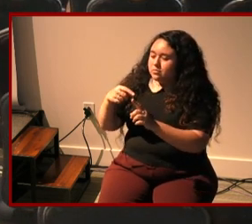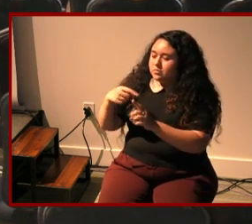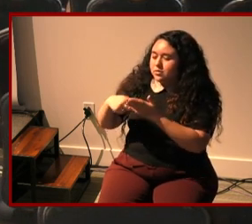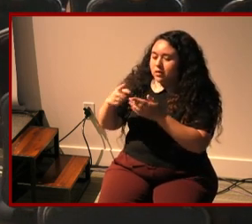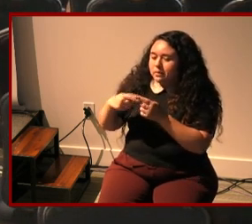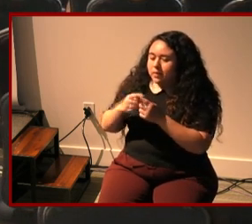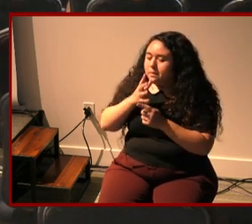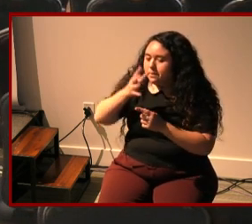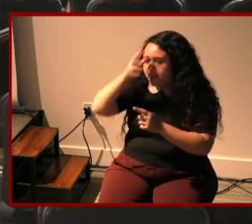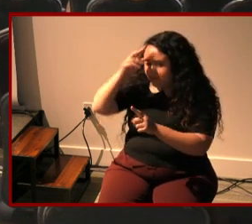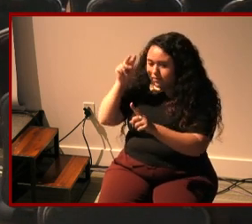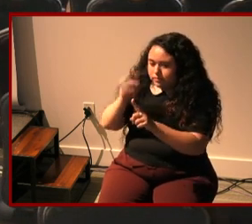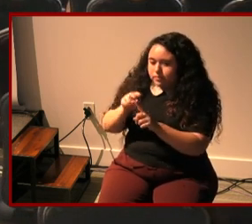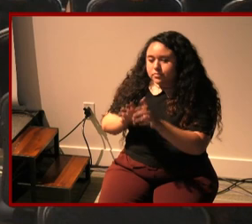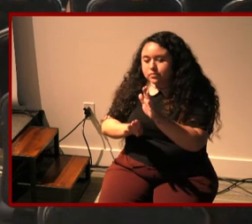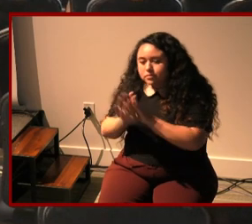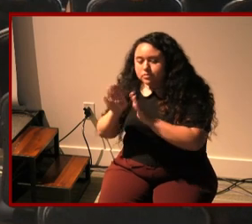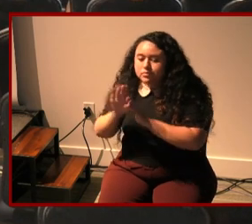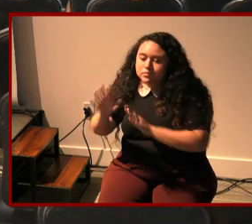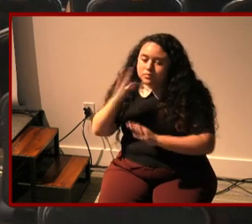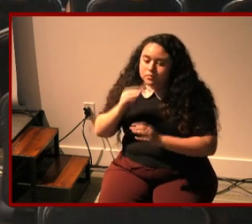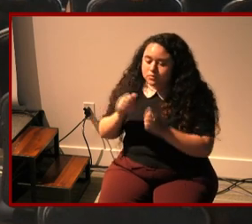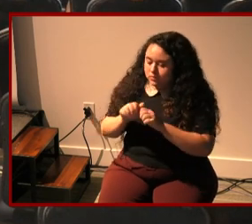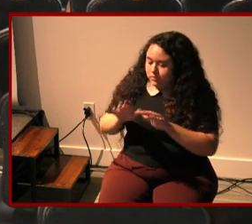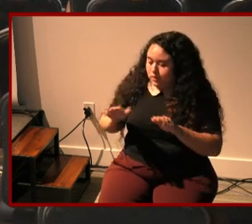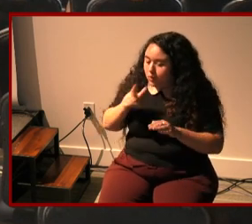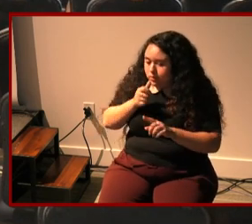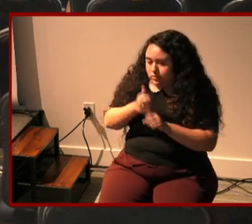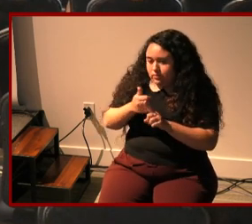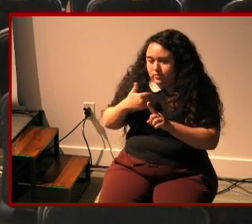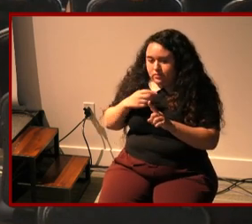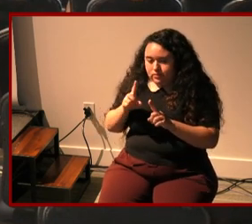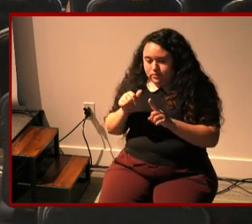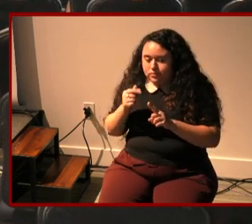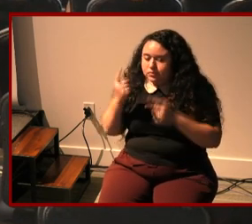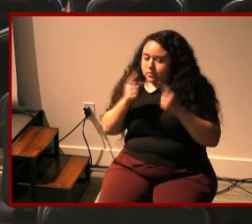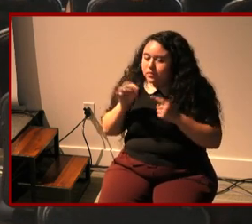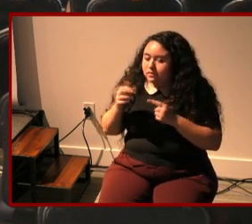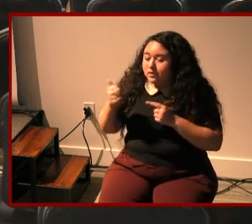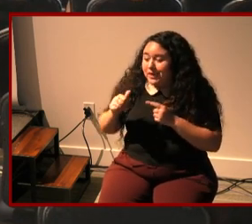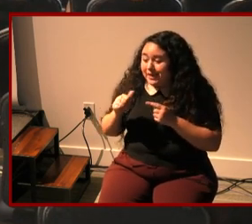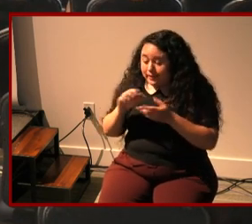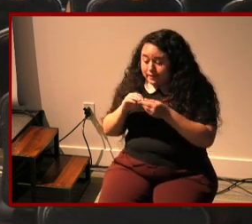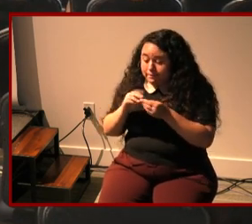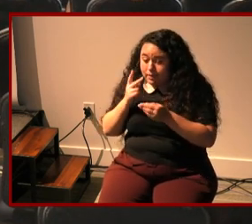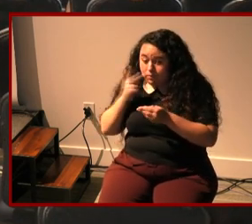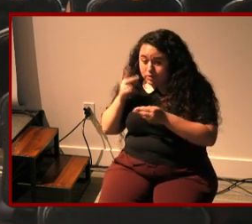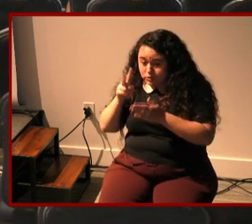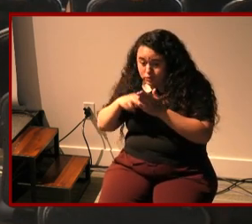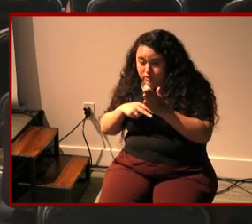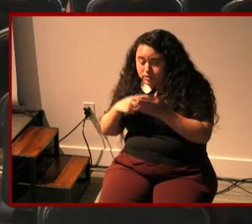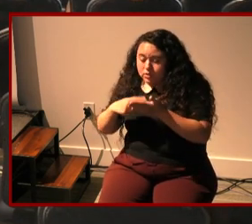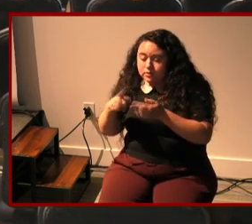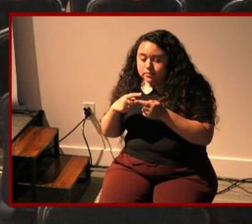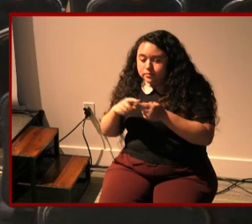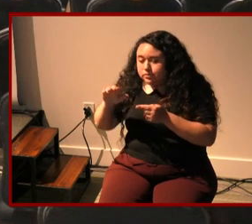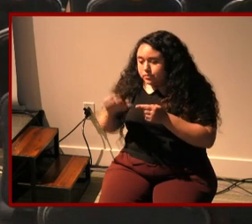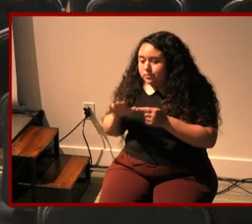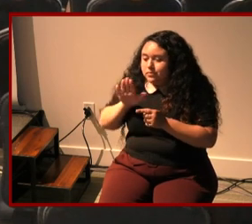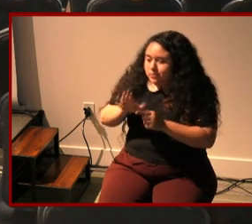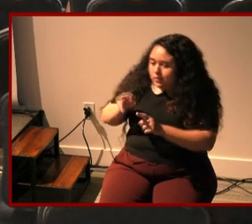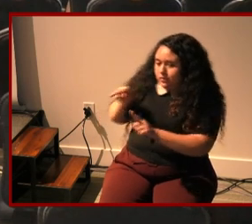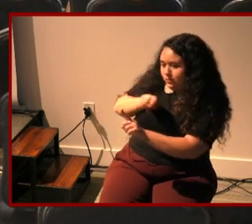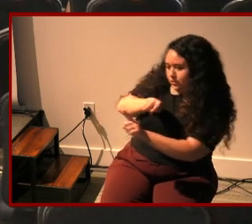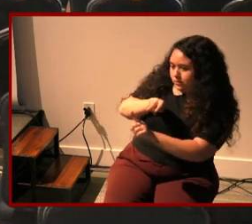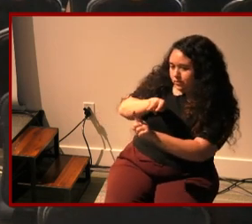development and their experience with a child with a disability i'm wondering if any of the memoirs you've read talk about the child's perspective